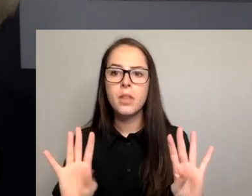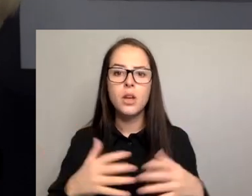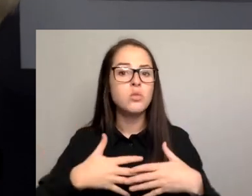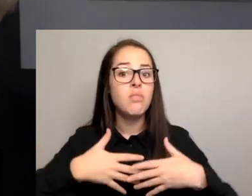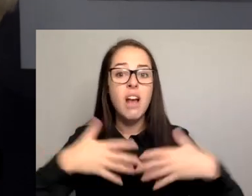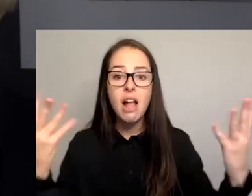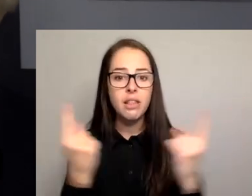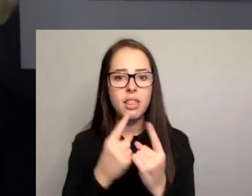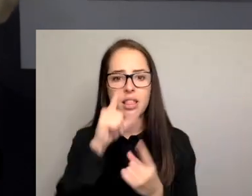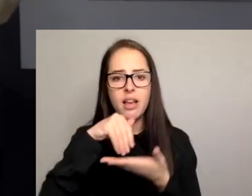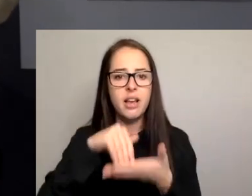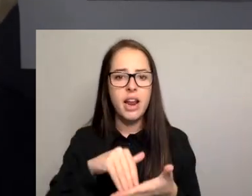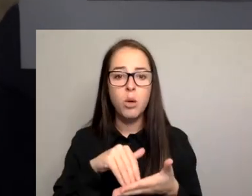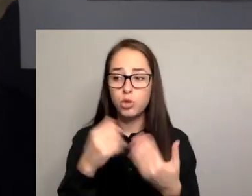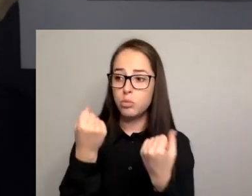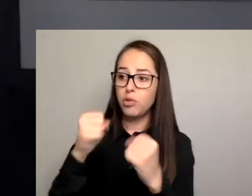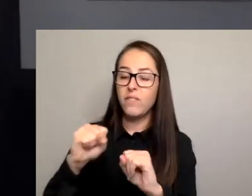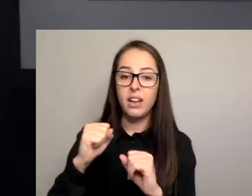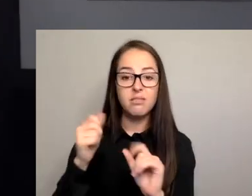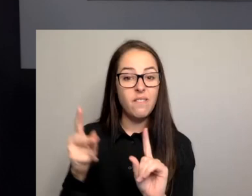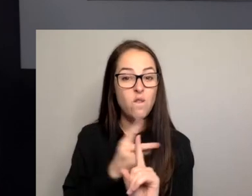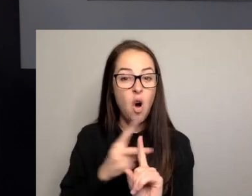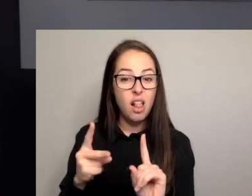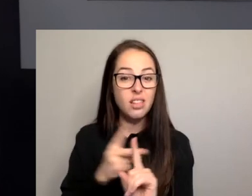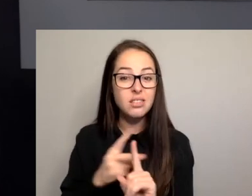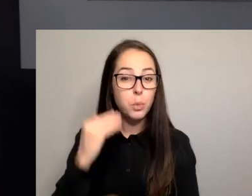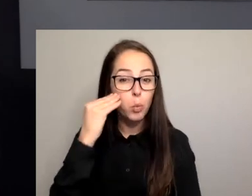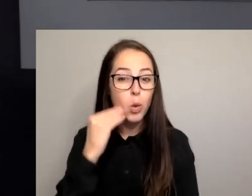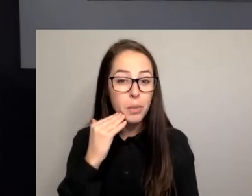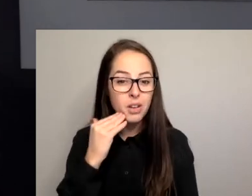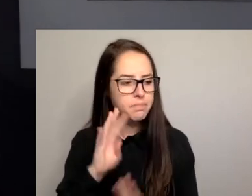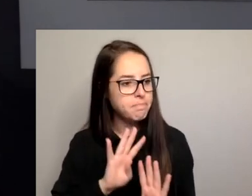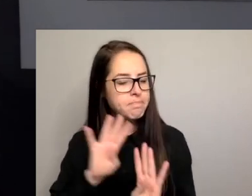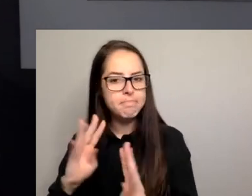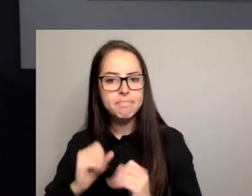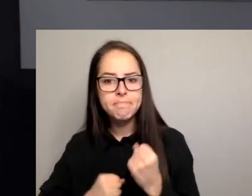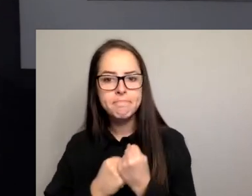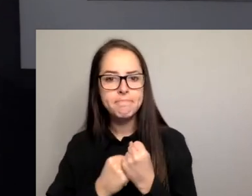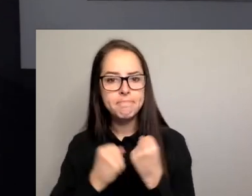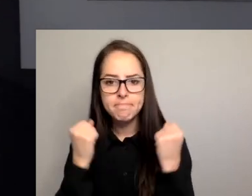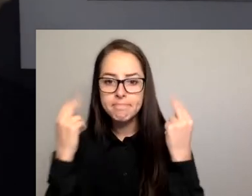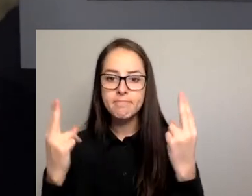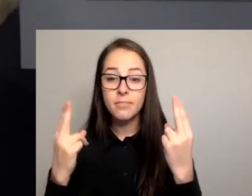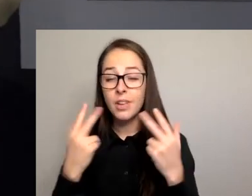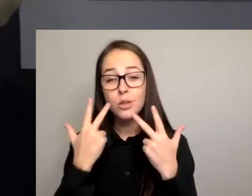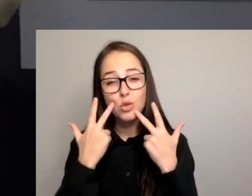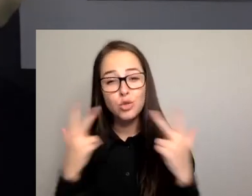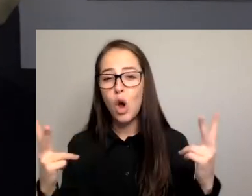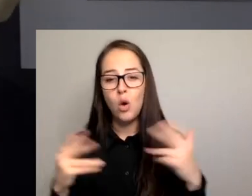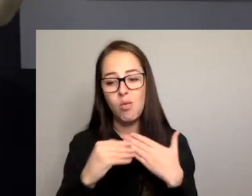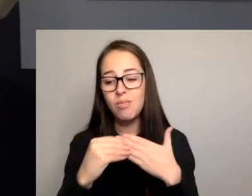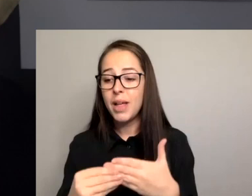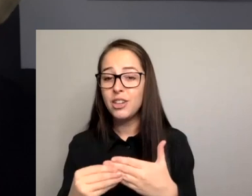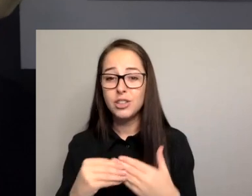violence against women. It's so magnificent to see this leadership. It demonstrates the dedication of our councils,